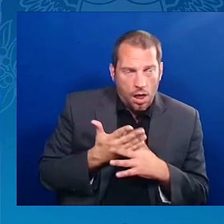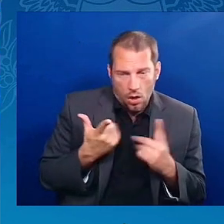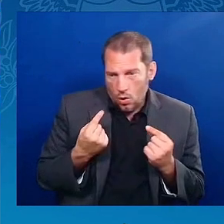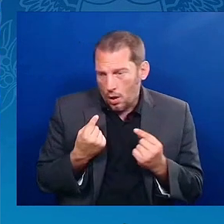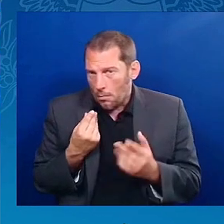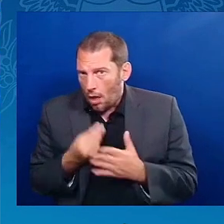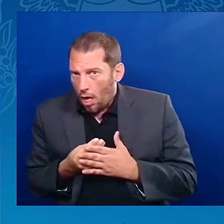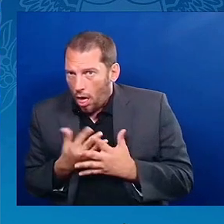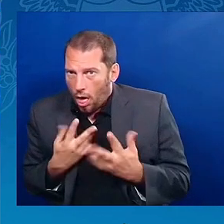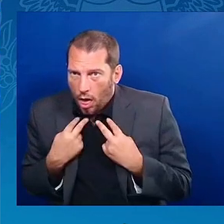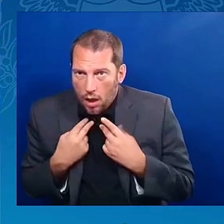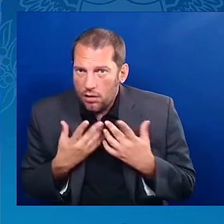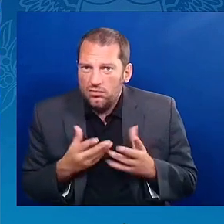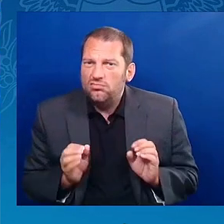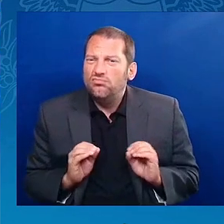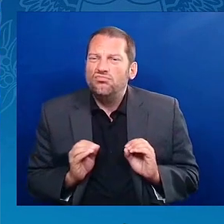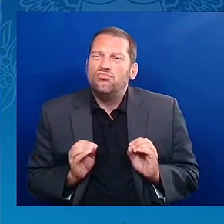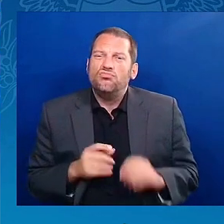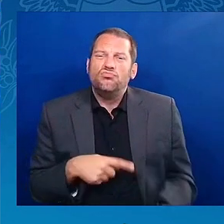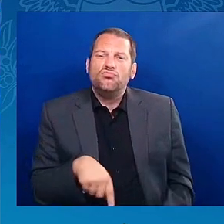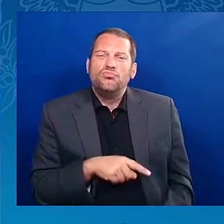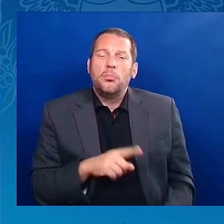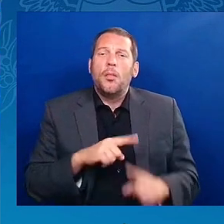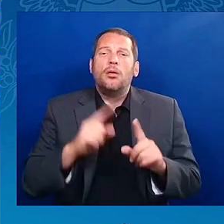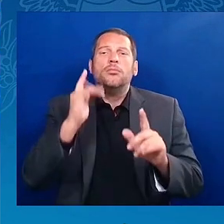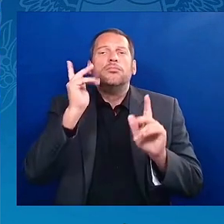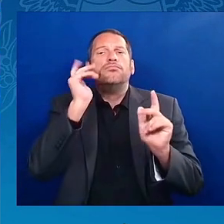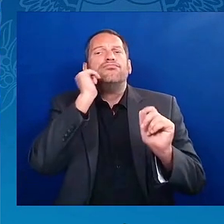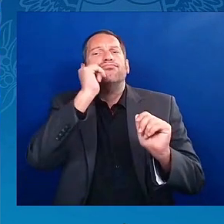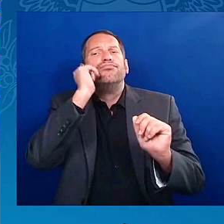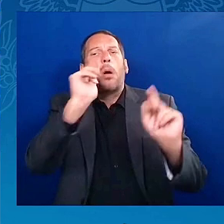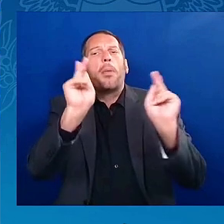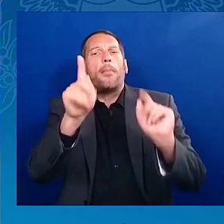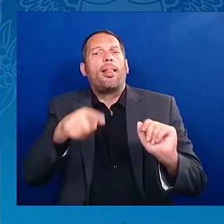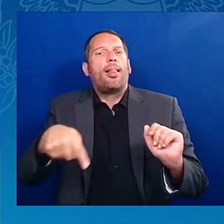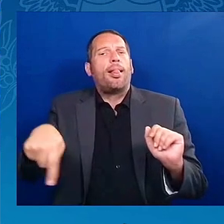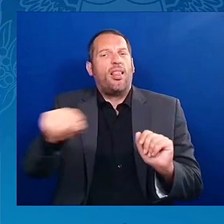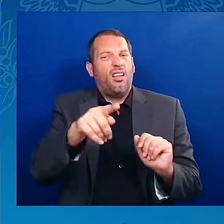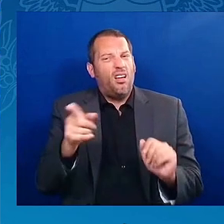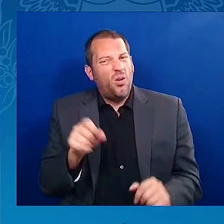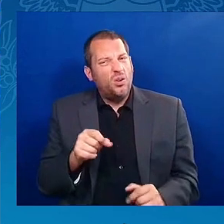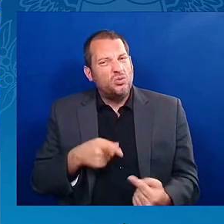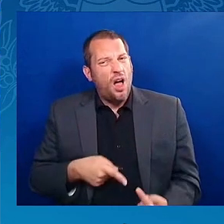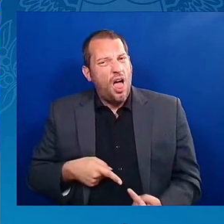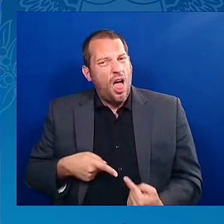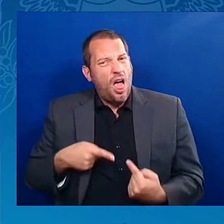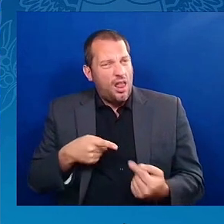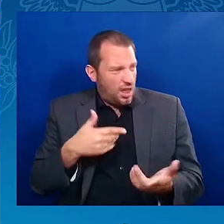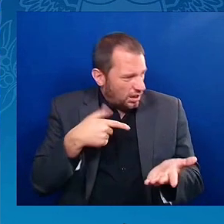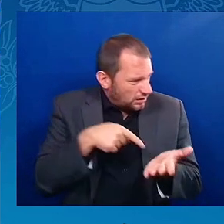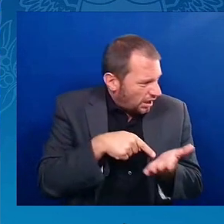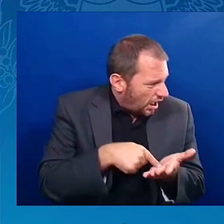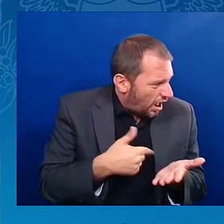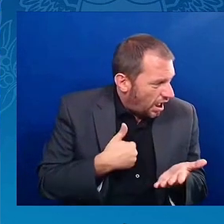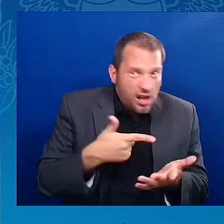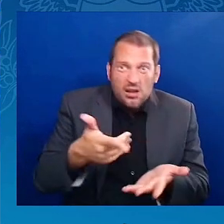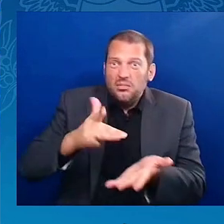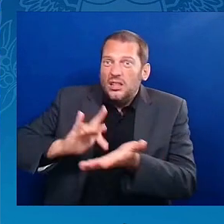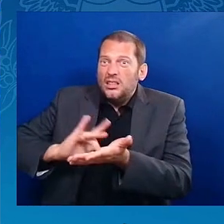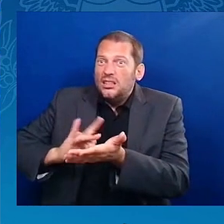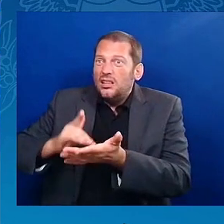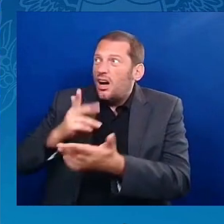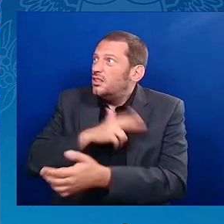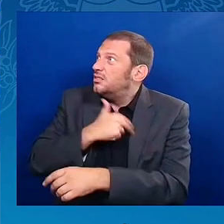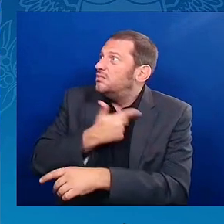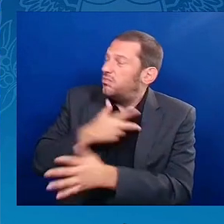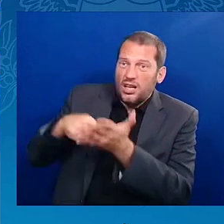with this debt. That's right. They struggling out here with this debt, these medical bills and all like this. Talk to us about what you